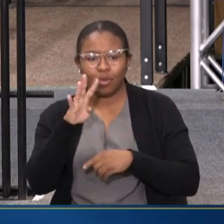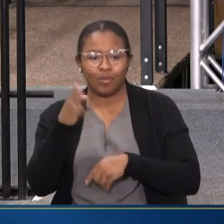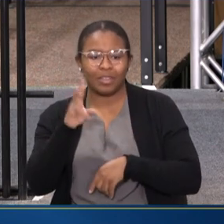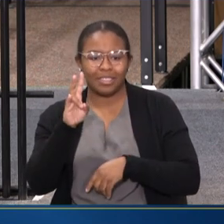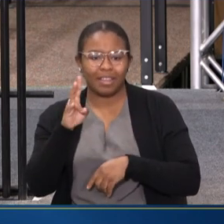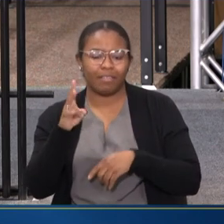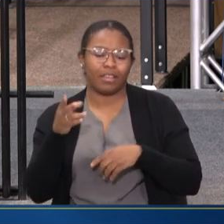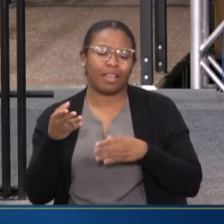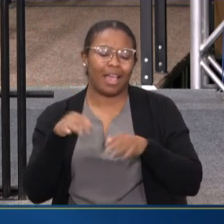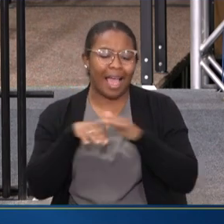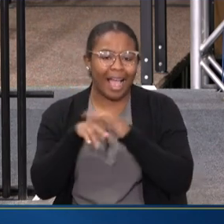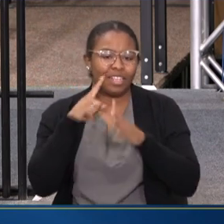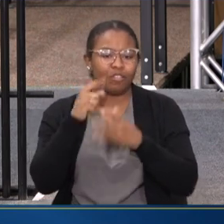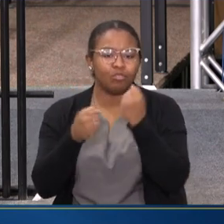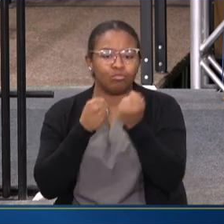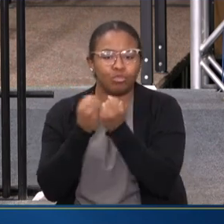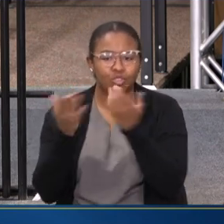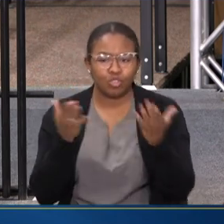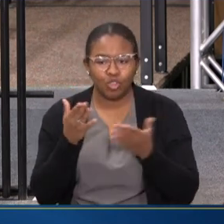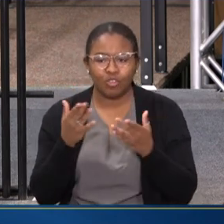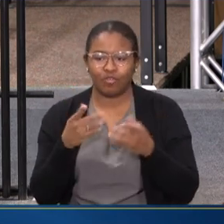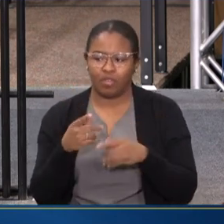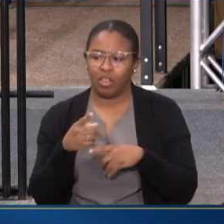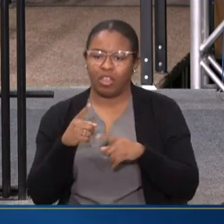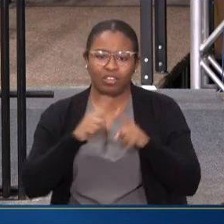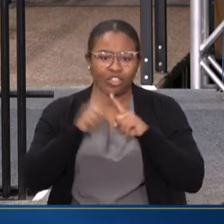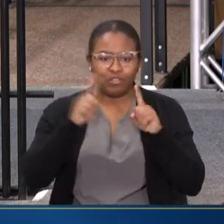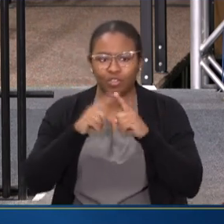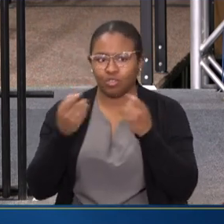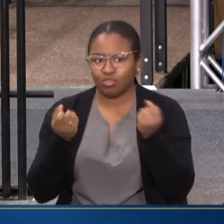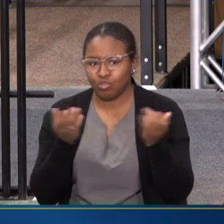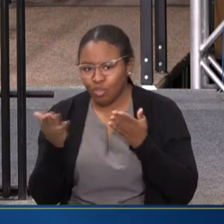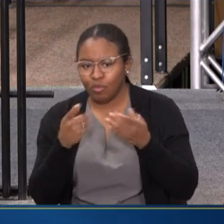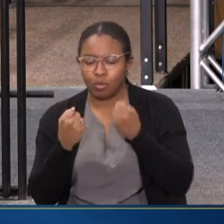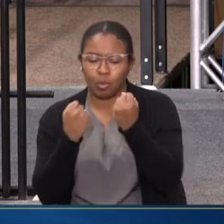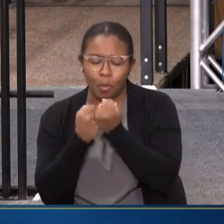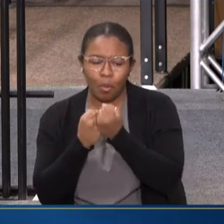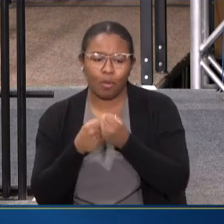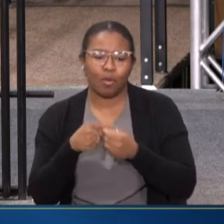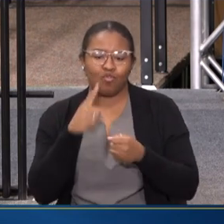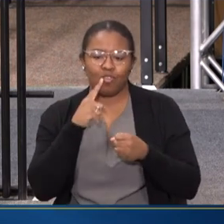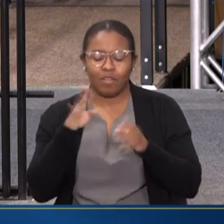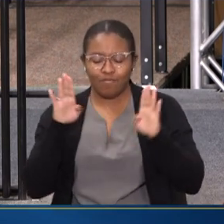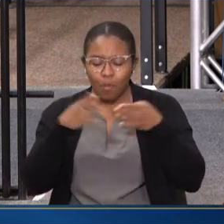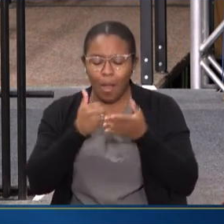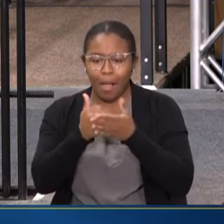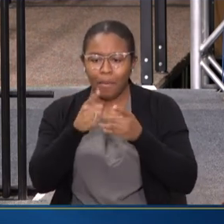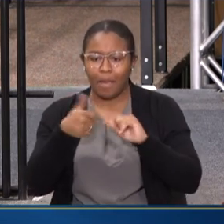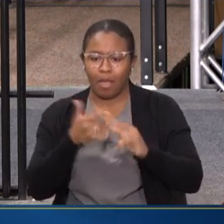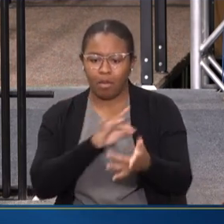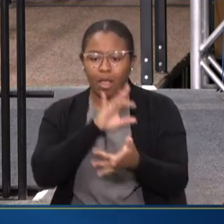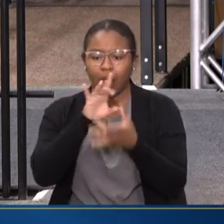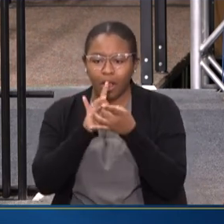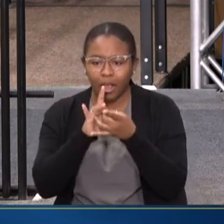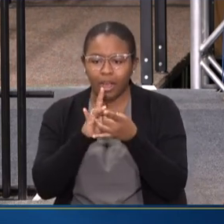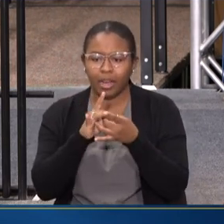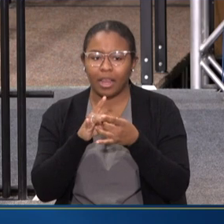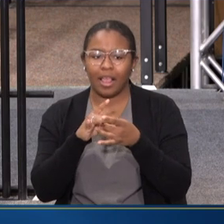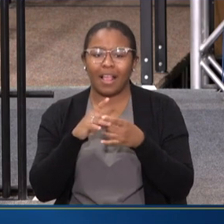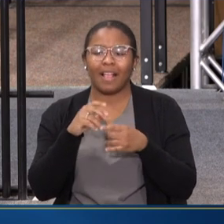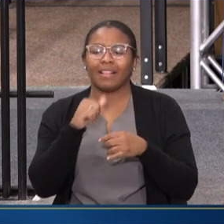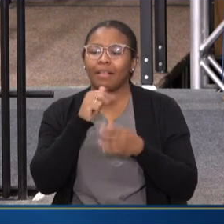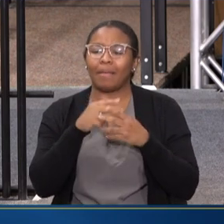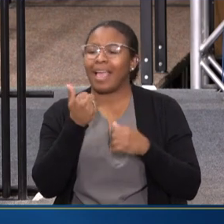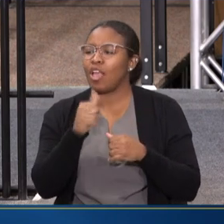SUPPORT TO SERVICES, WRAPAROUND SERVICES AND SUPPORTS, REALLY GEARED TOWARDS HELPING PEOPLE TO GET CONNECTED AND CREATING NO WRONG DOOR